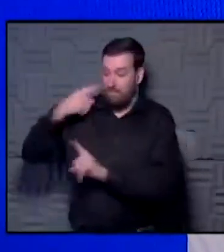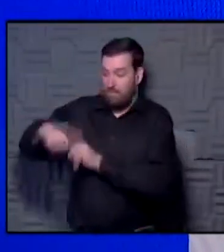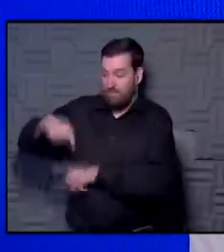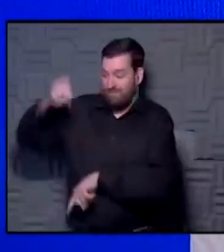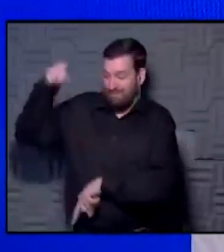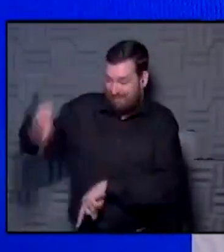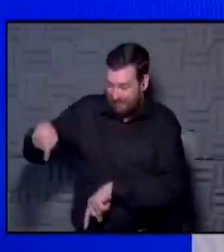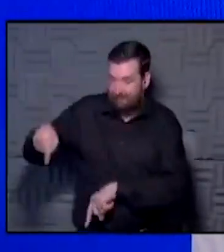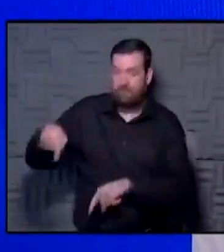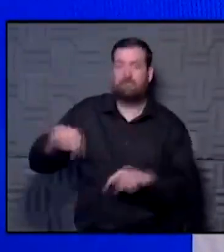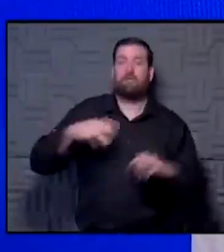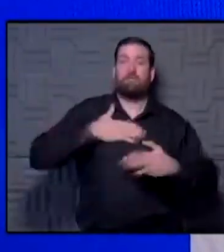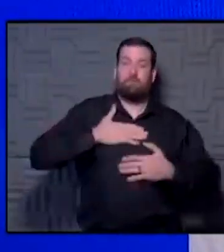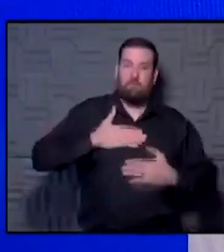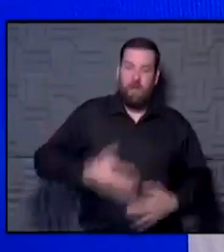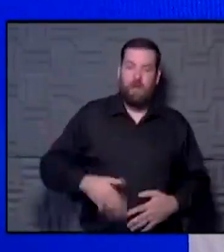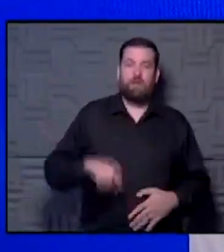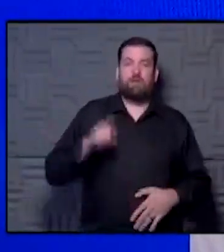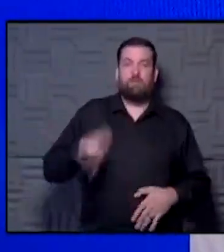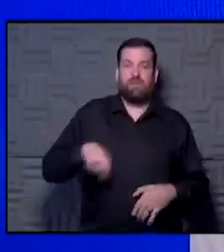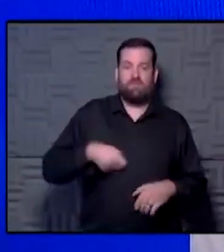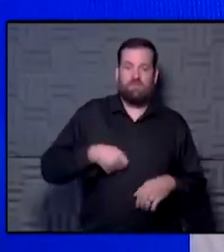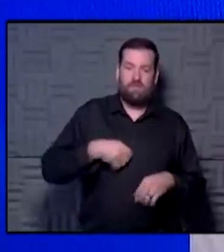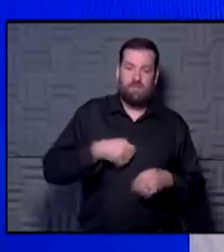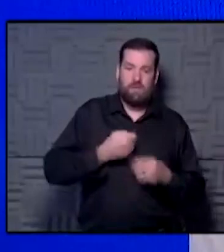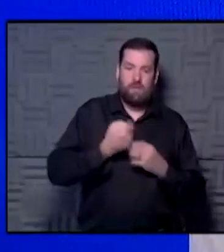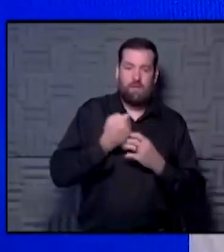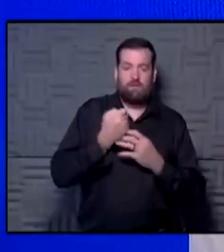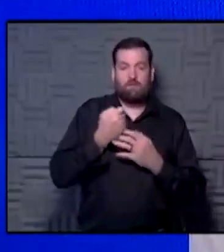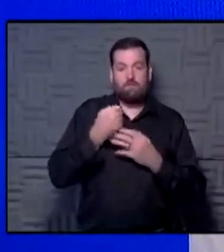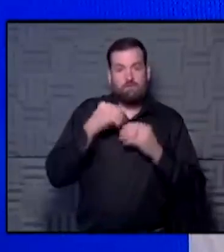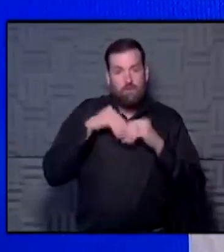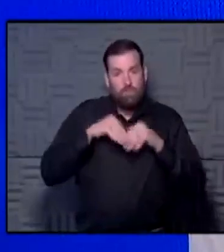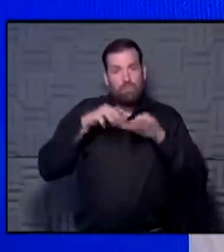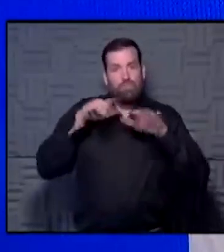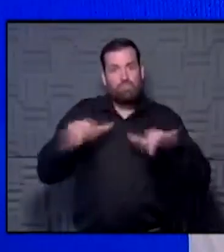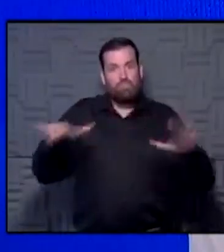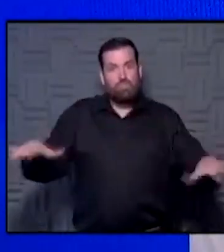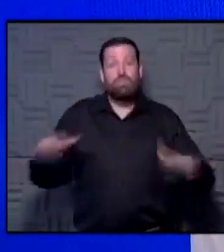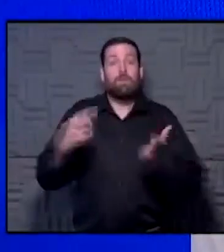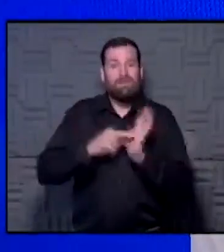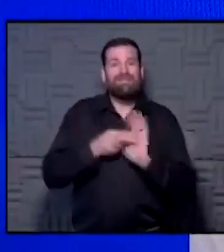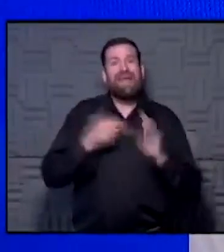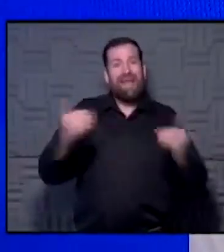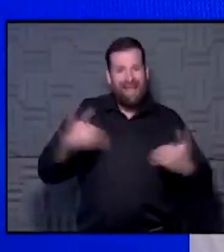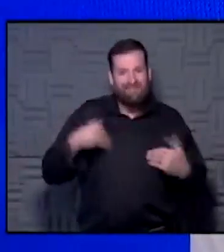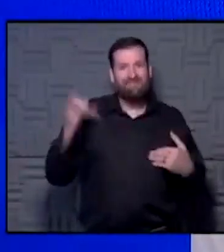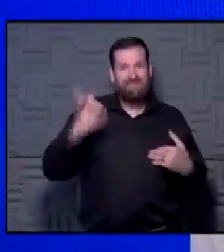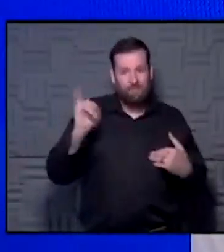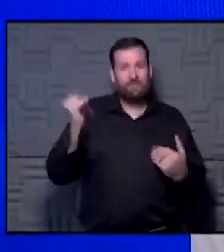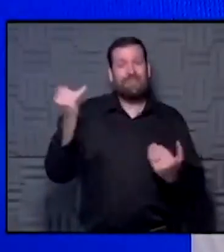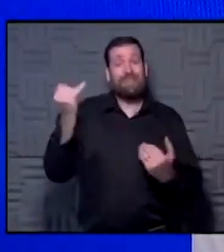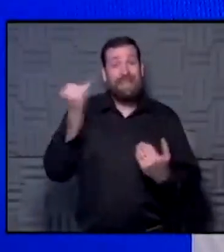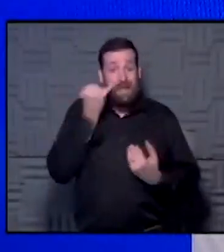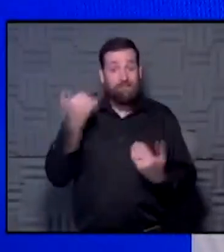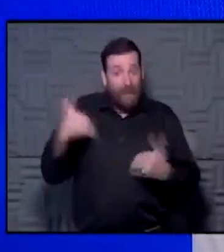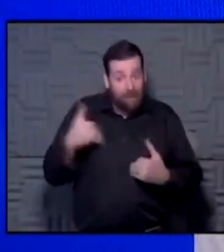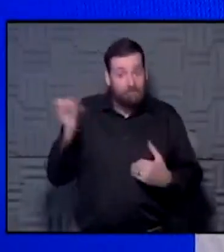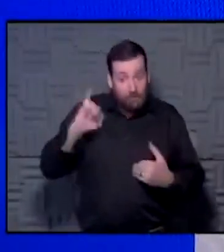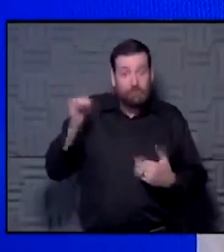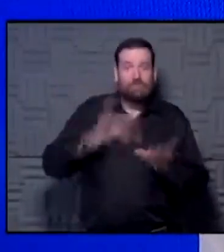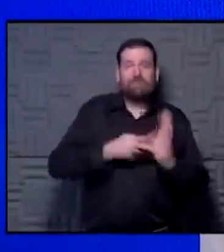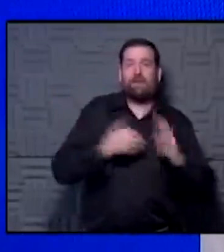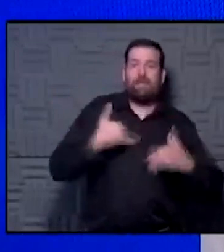-2, your body has to be shedding the virus. By definition, you are therefore infected. And if you are infected, you have the disease.